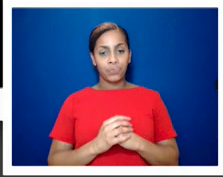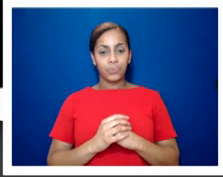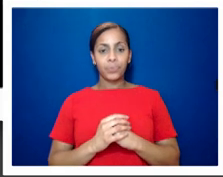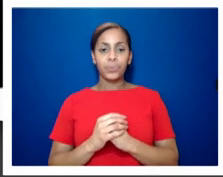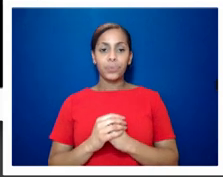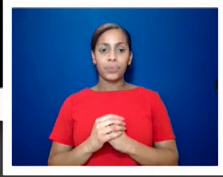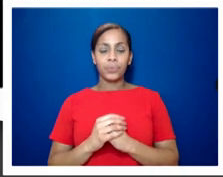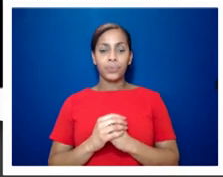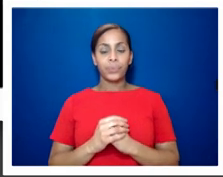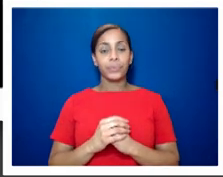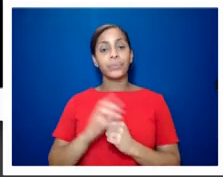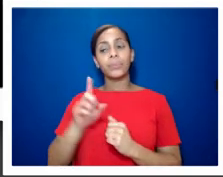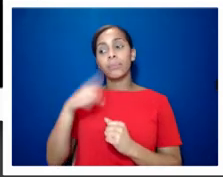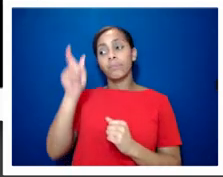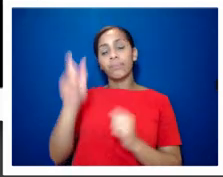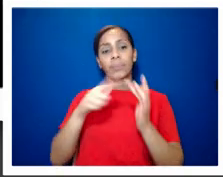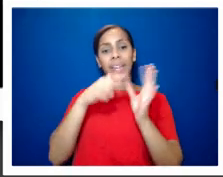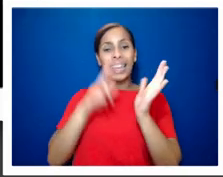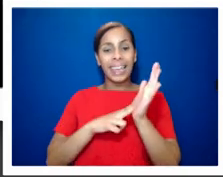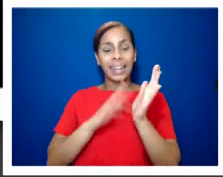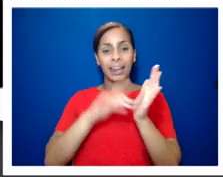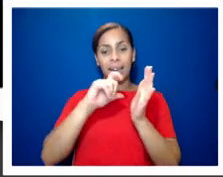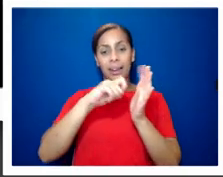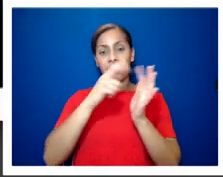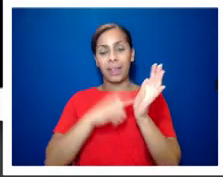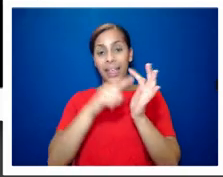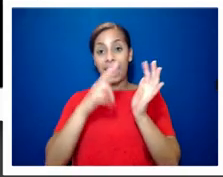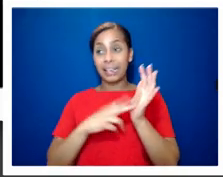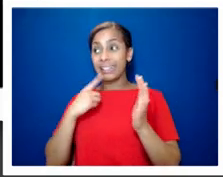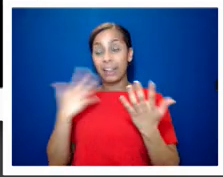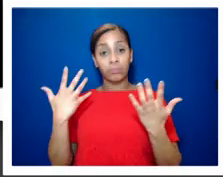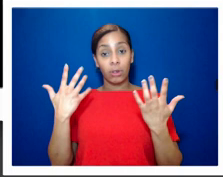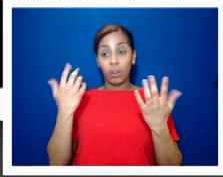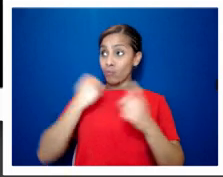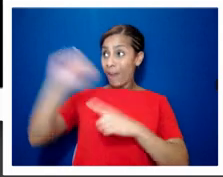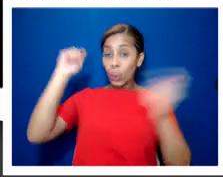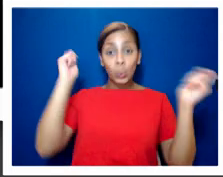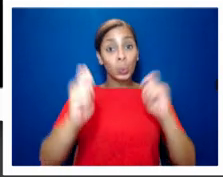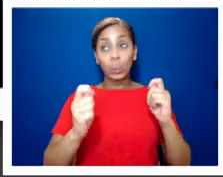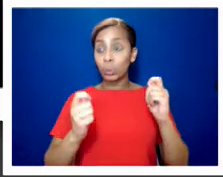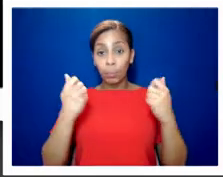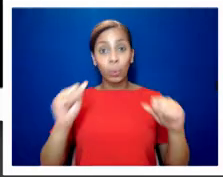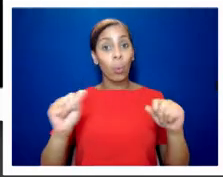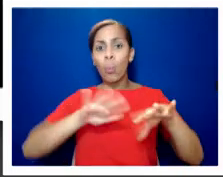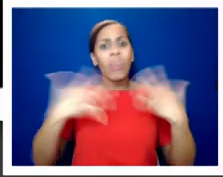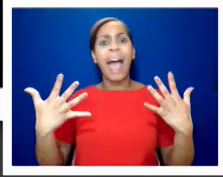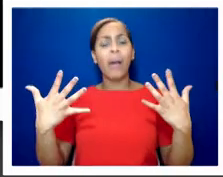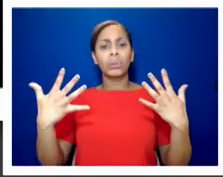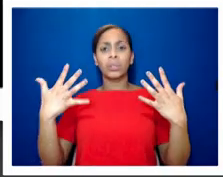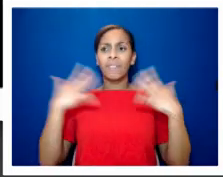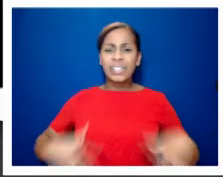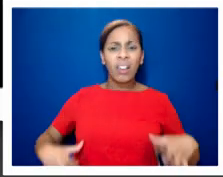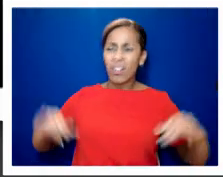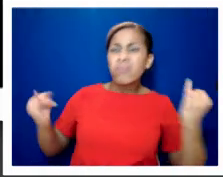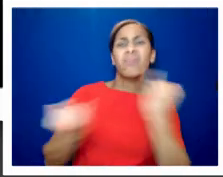i mean mckellen said the revolution happened without a single brick being thrown without anyone being hurt there were no riots in the